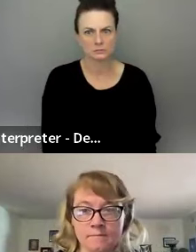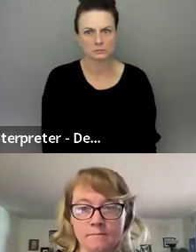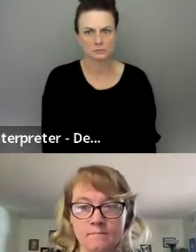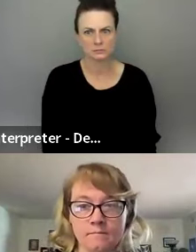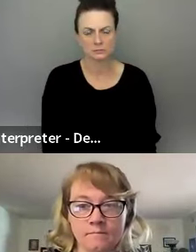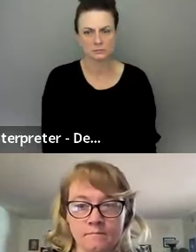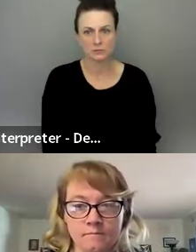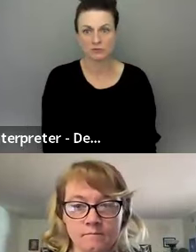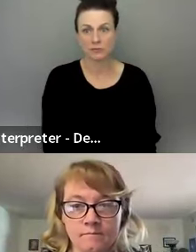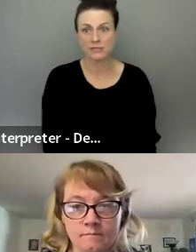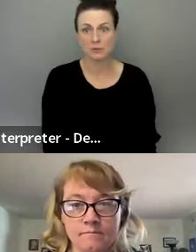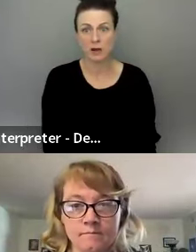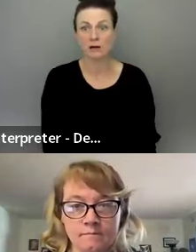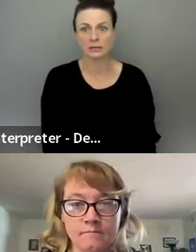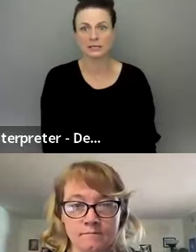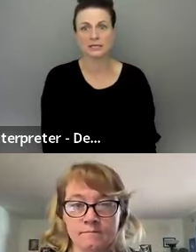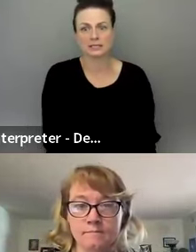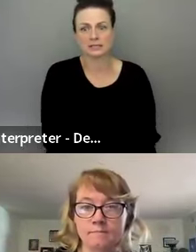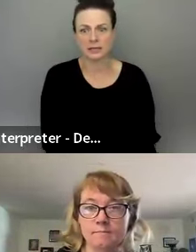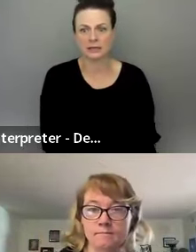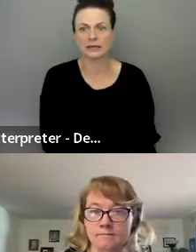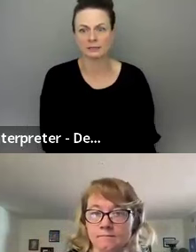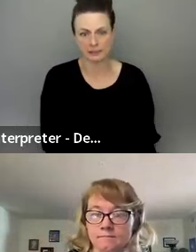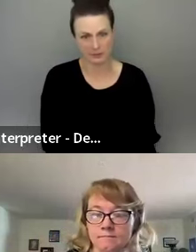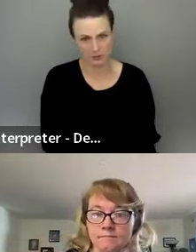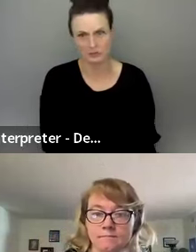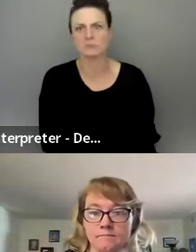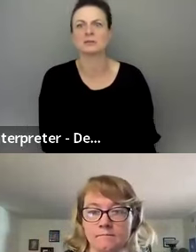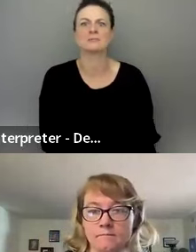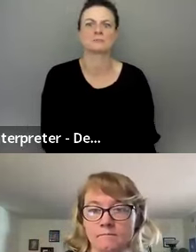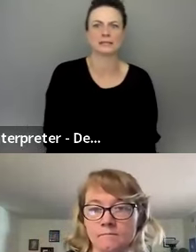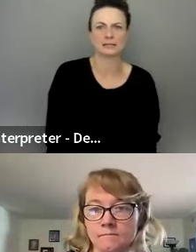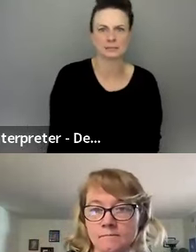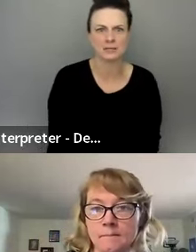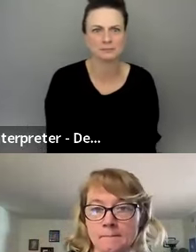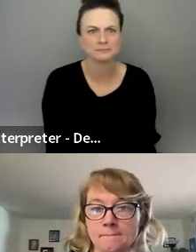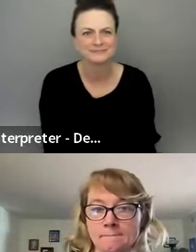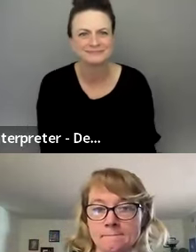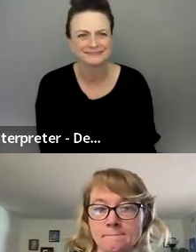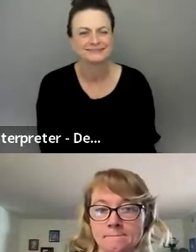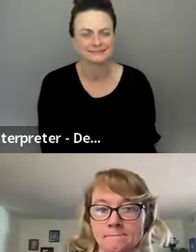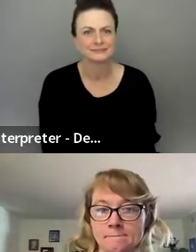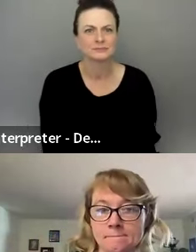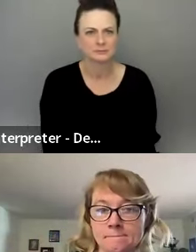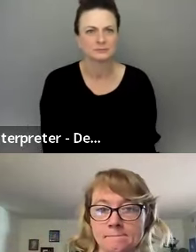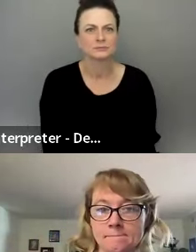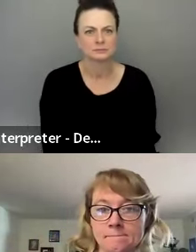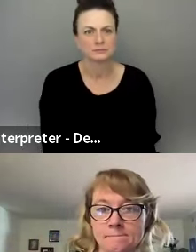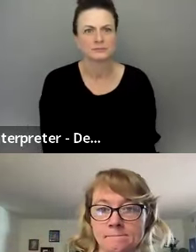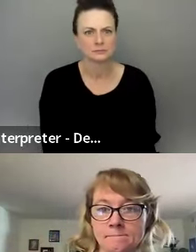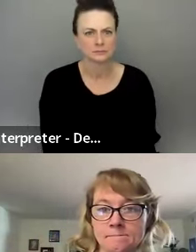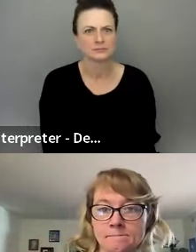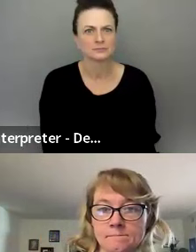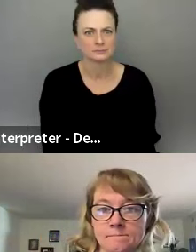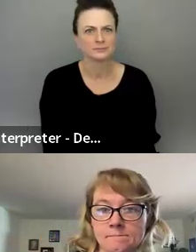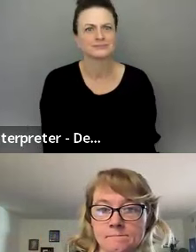well? From my side? Well, Anastasia is saying, and Emmanuel's thumbs up. Milad's thumbs up. All right. I appreciate